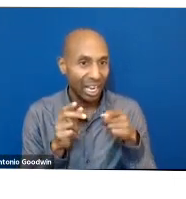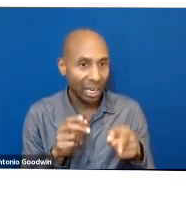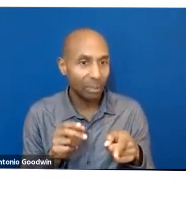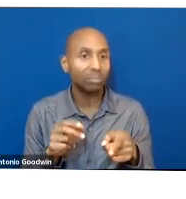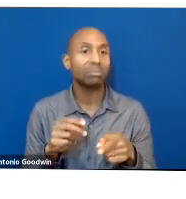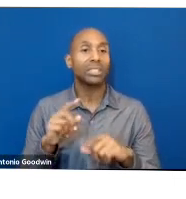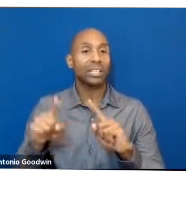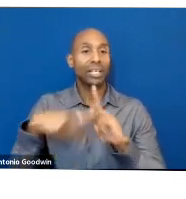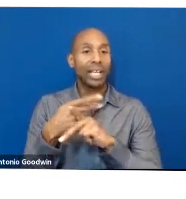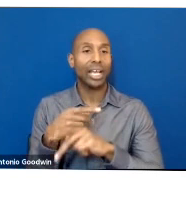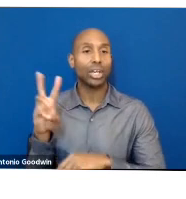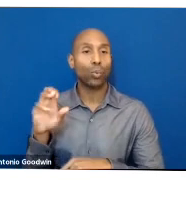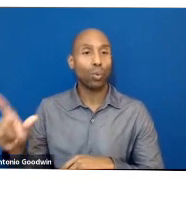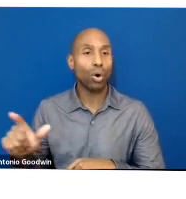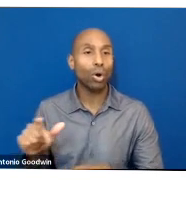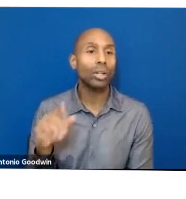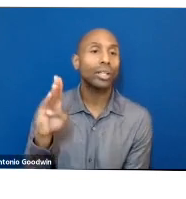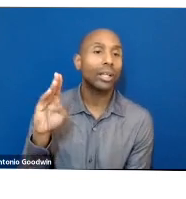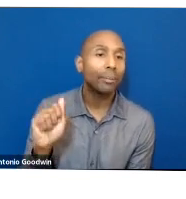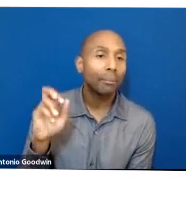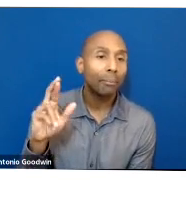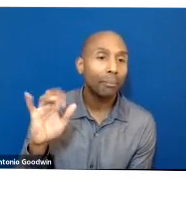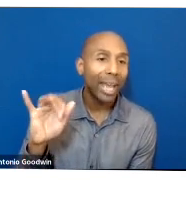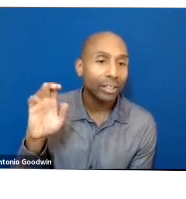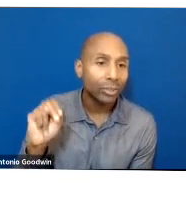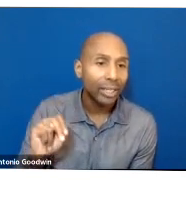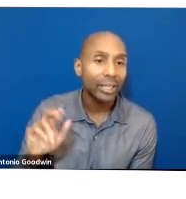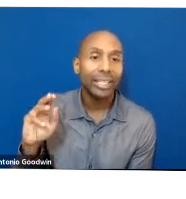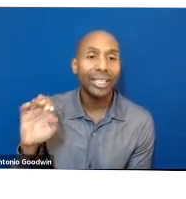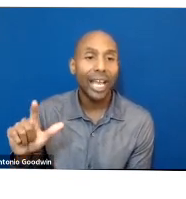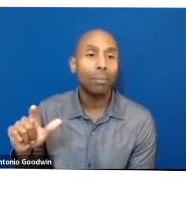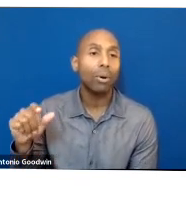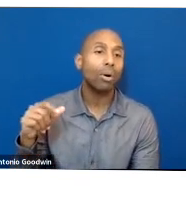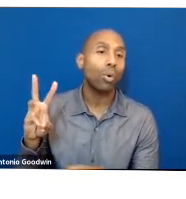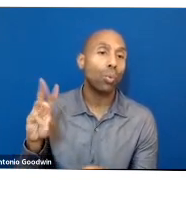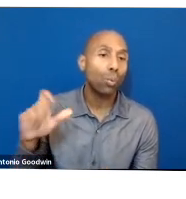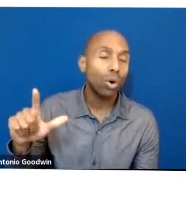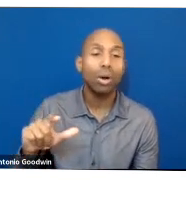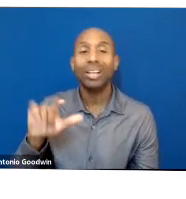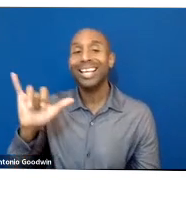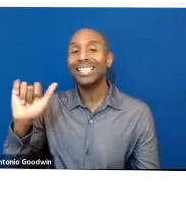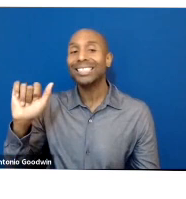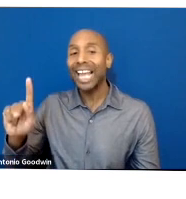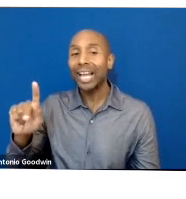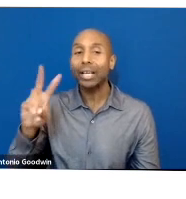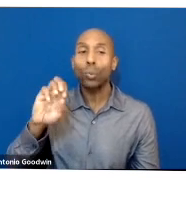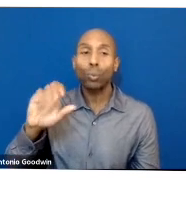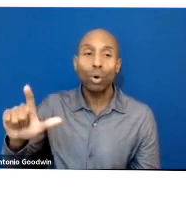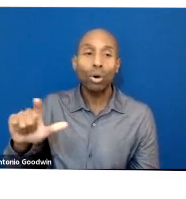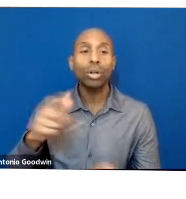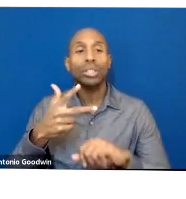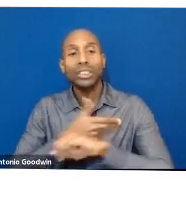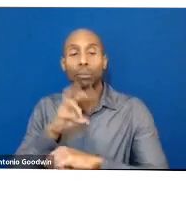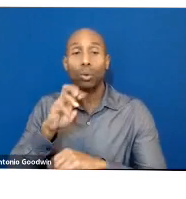Wool. So the women from these communities, the women who are maintaining the tradition of their grandmothers and their